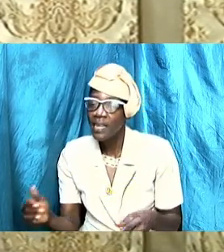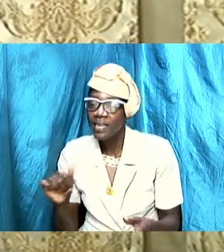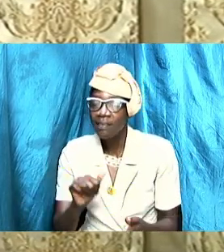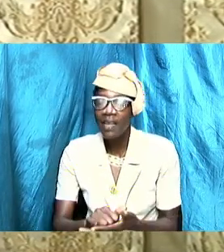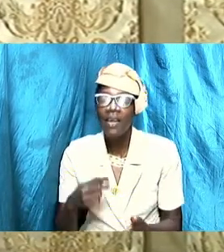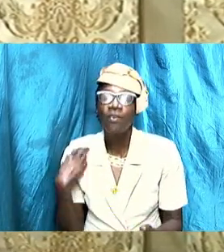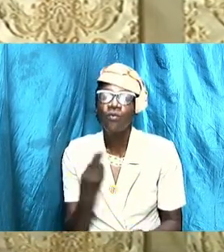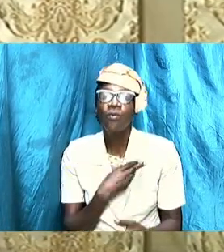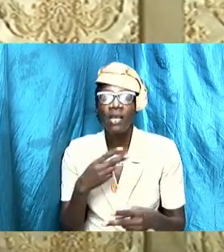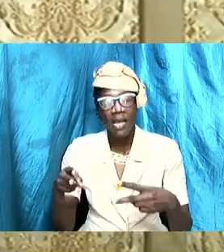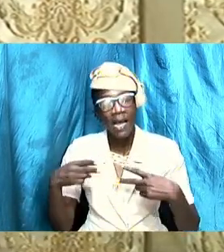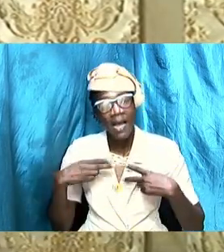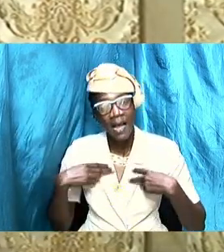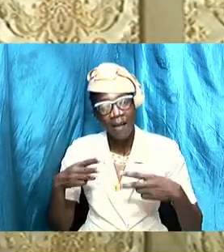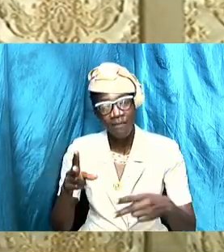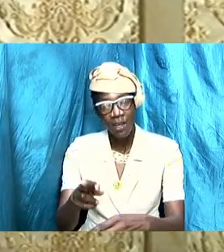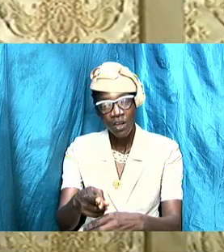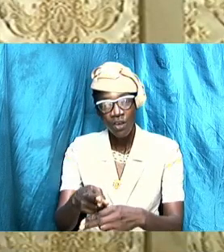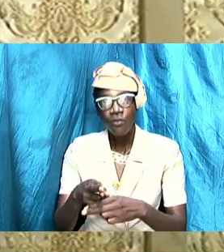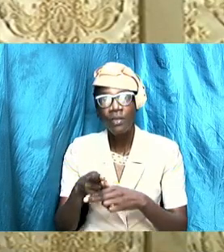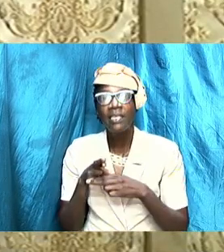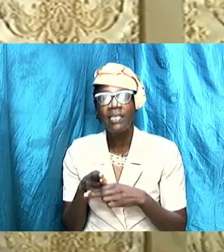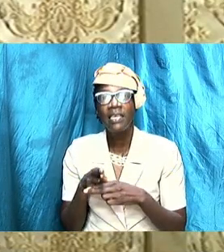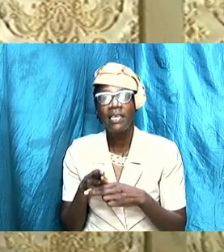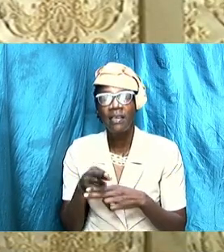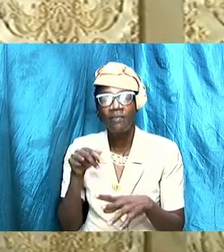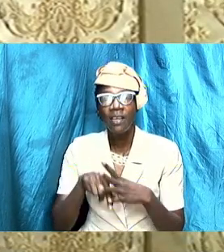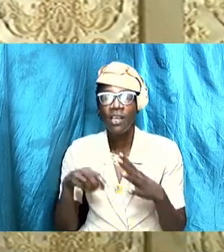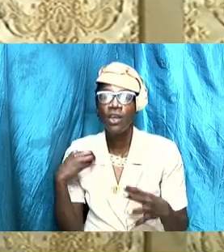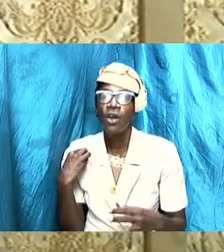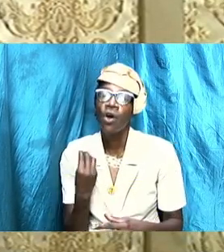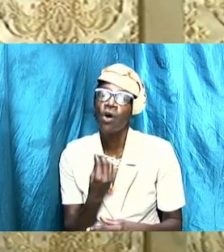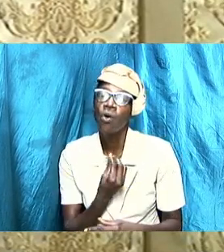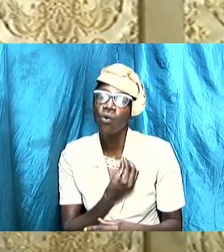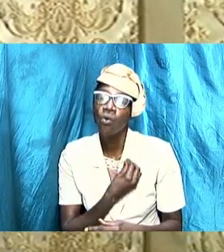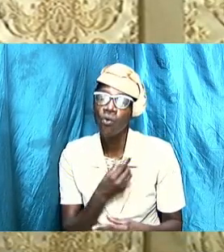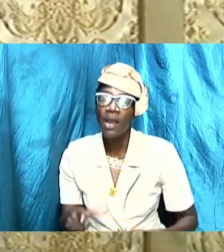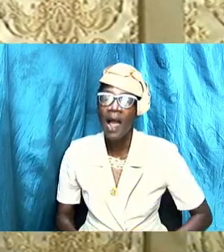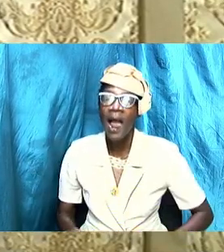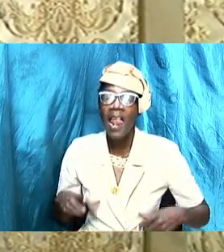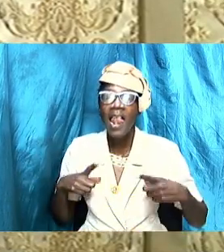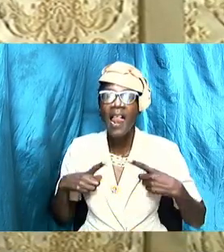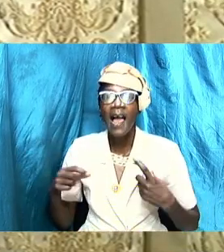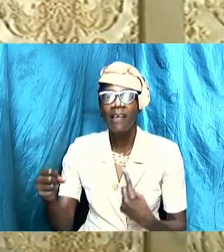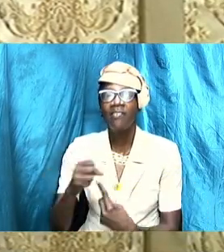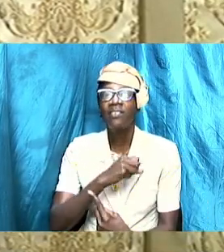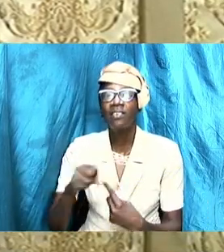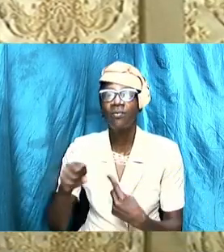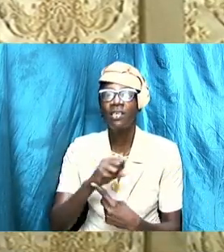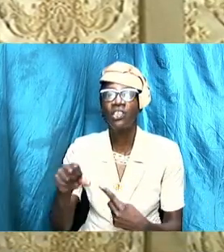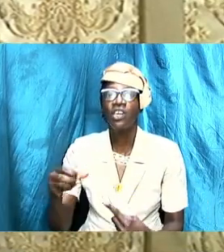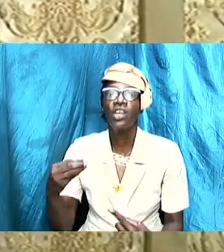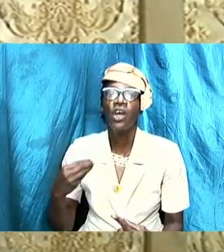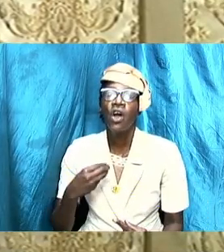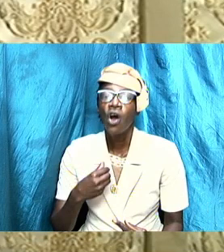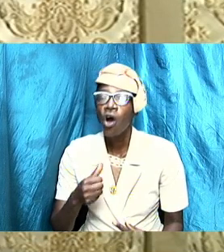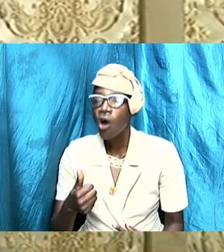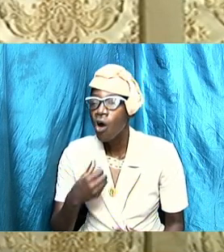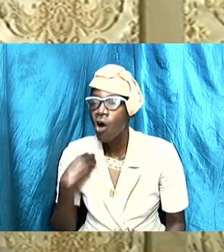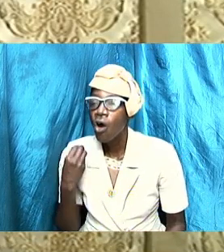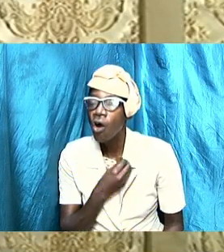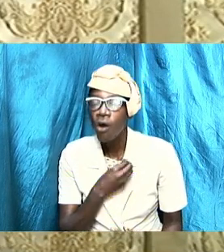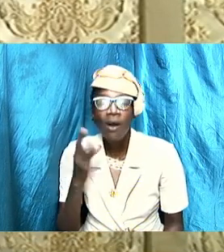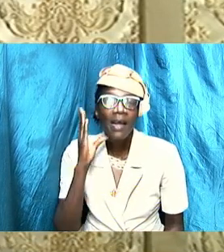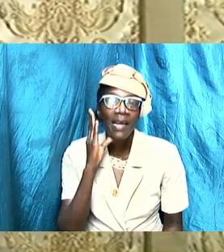received into our own life situations, into our own experiences. And